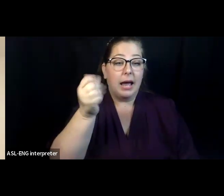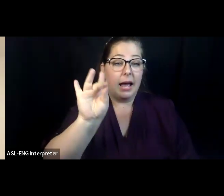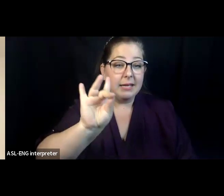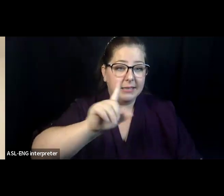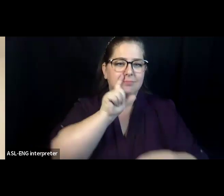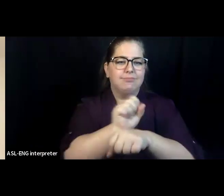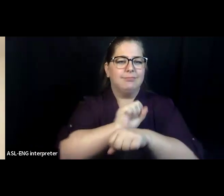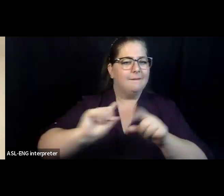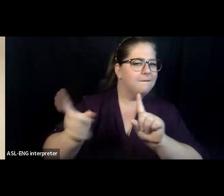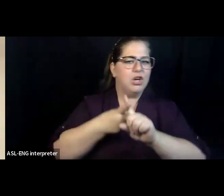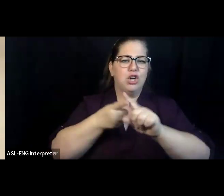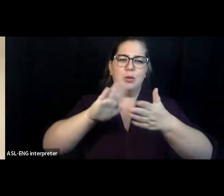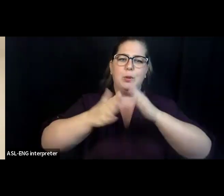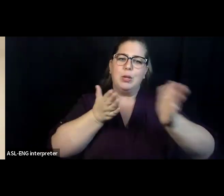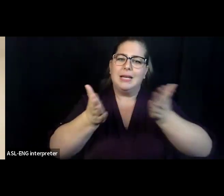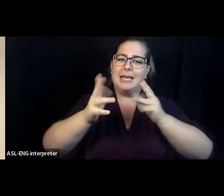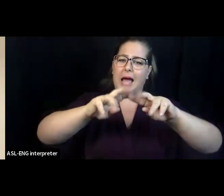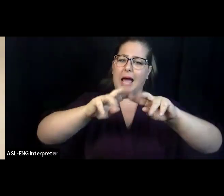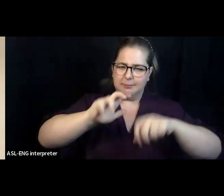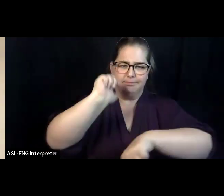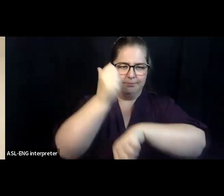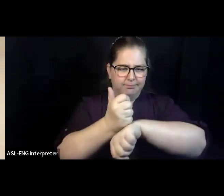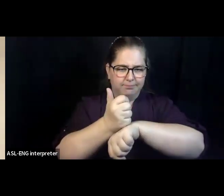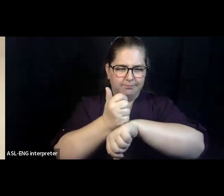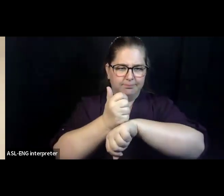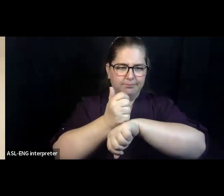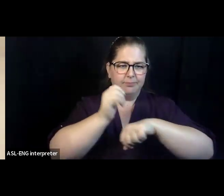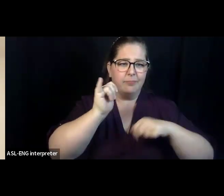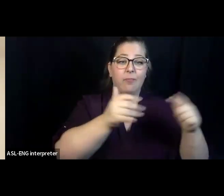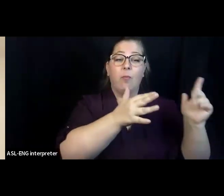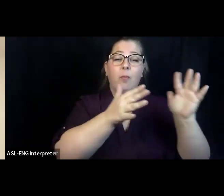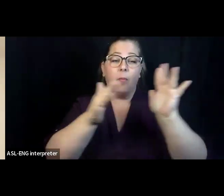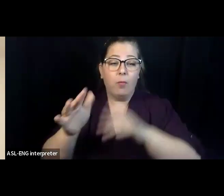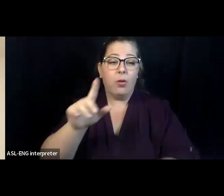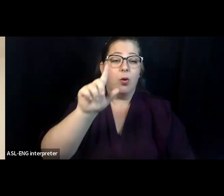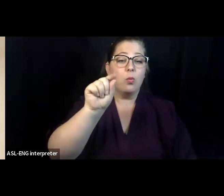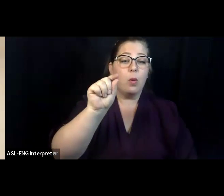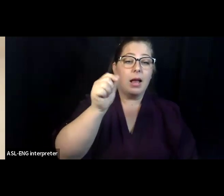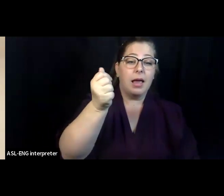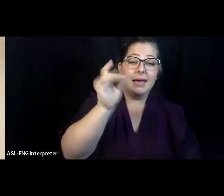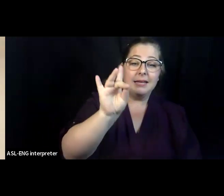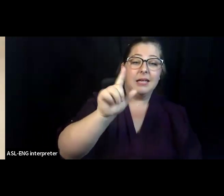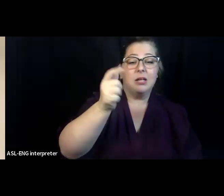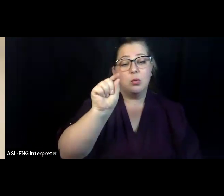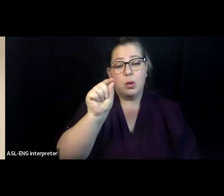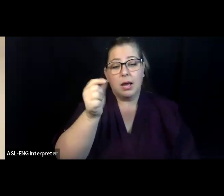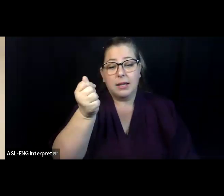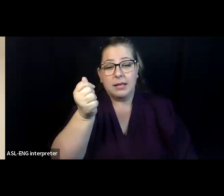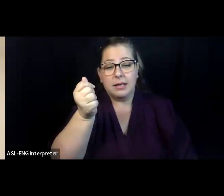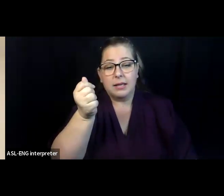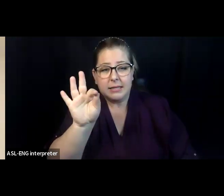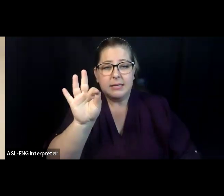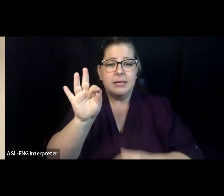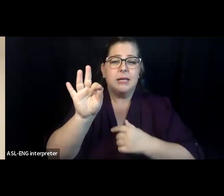if they went into existing centers for seniors, but not a lot of opportunity to directly